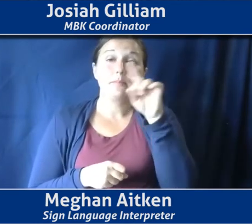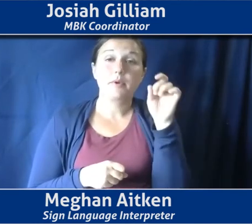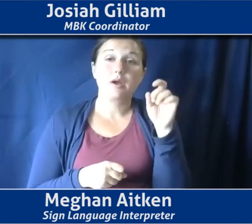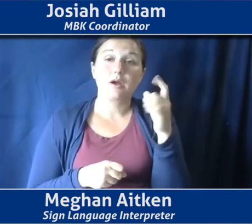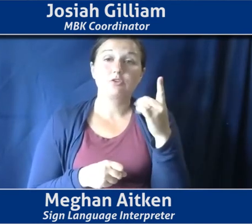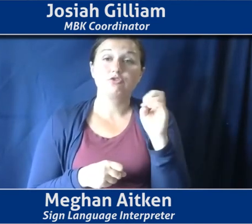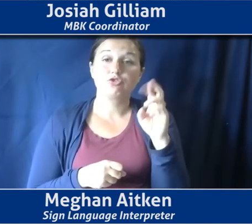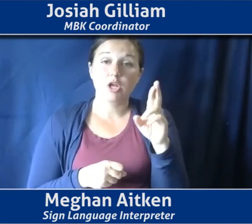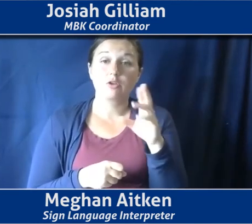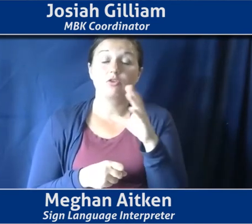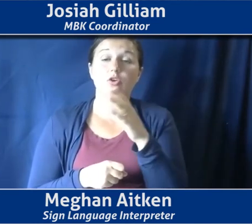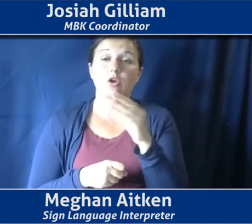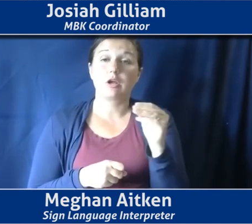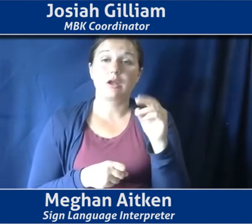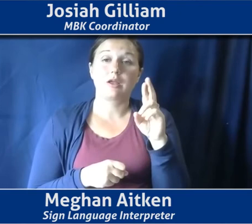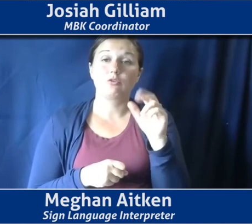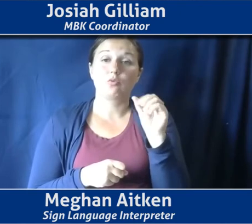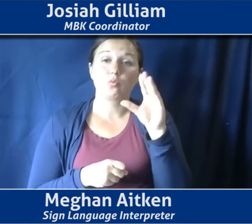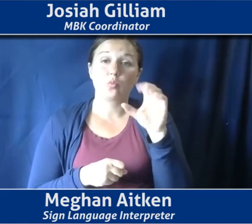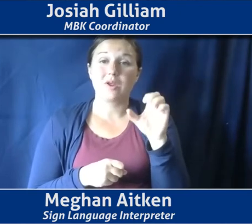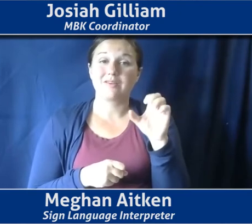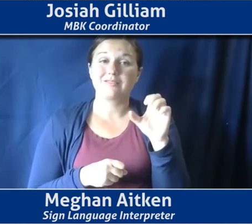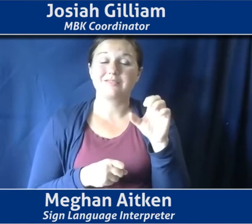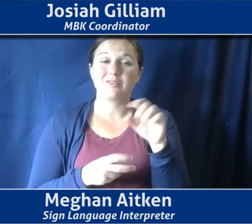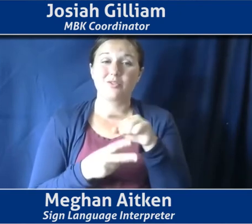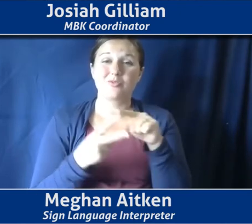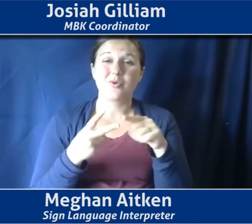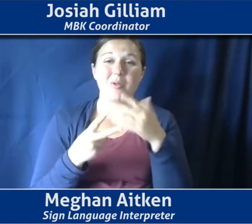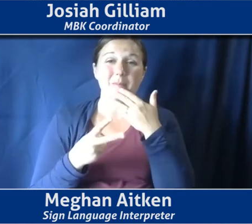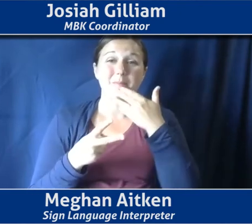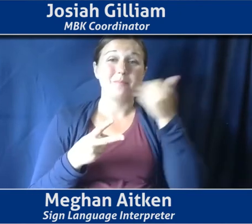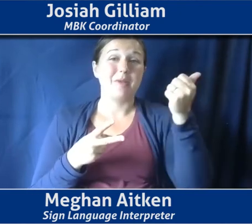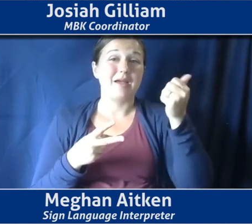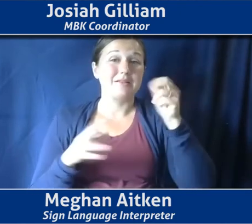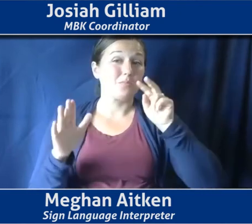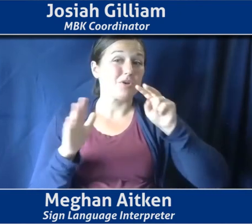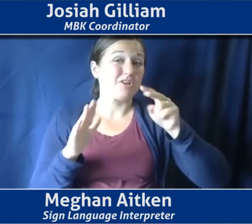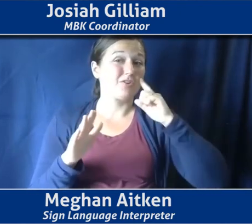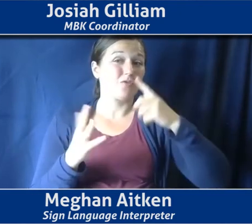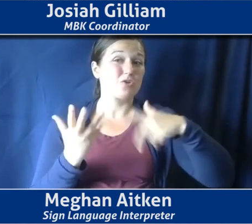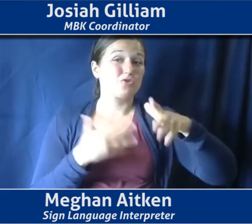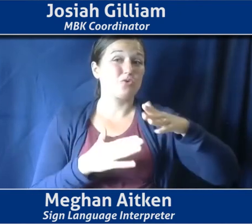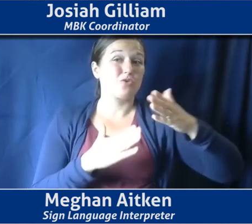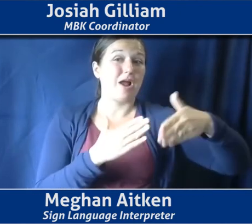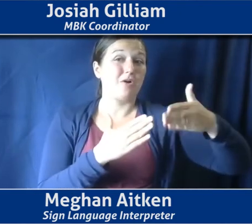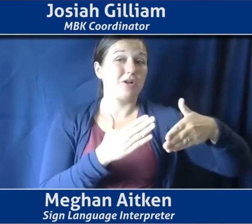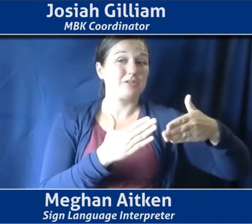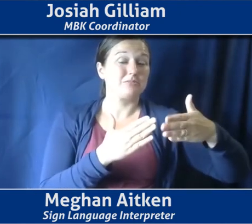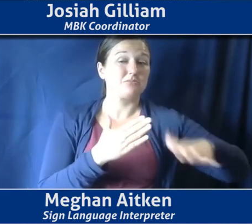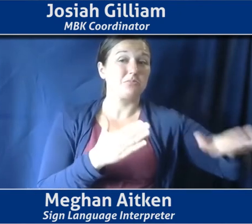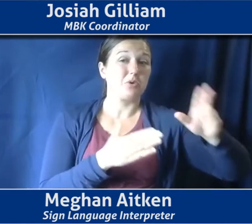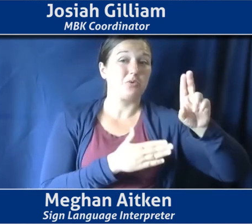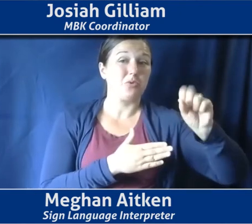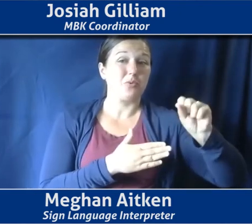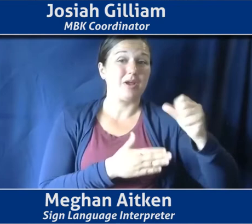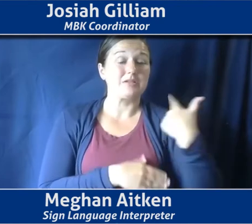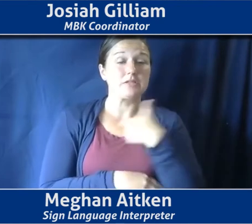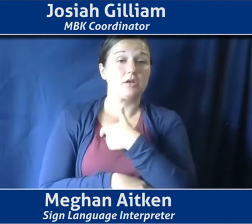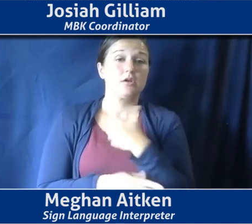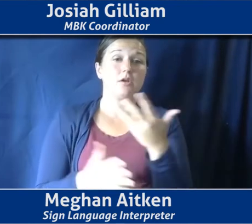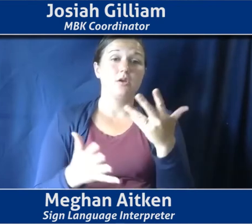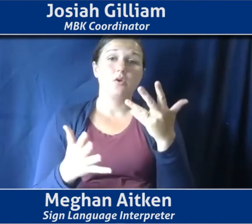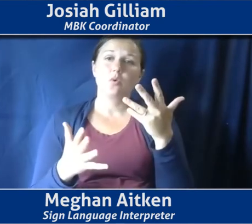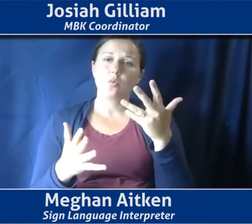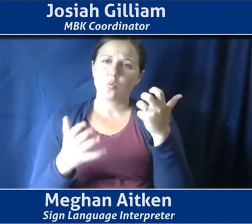and race are the, um, you know, the best predictors of social outcomes in the United States, um, we would like to do future